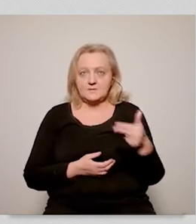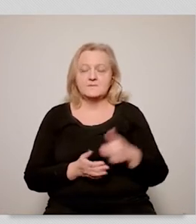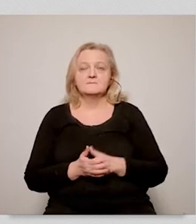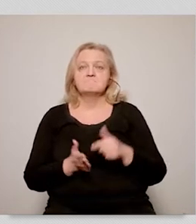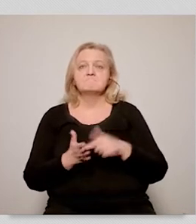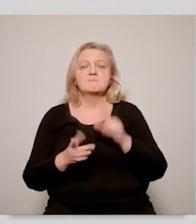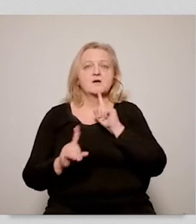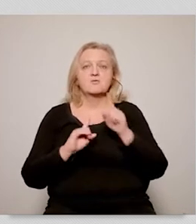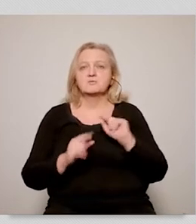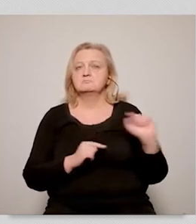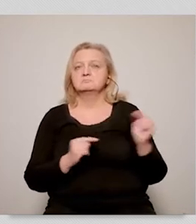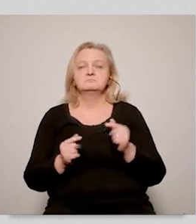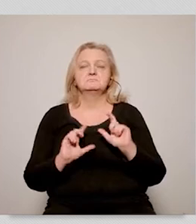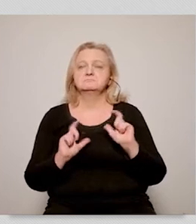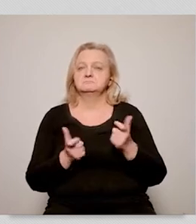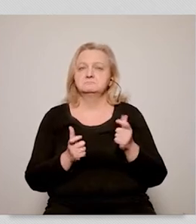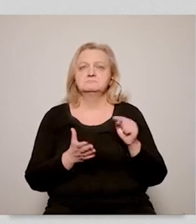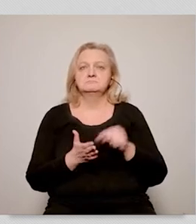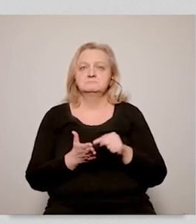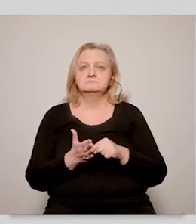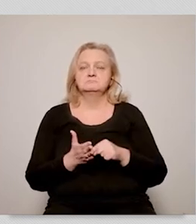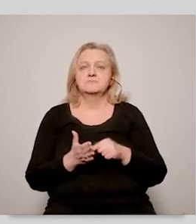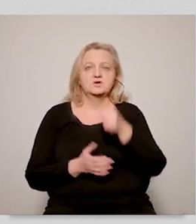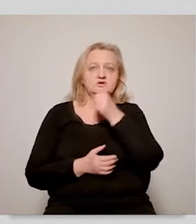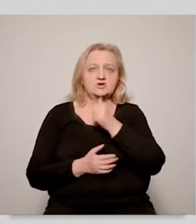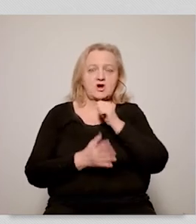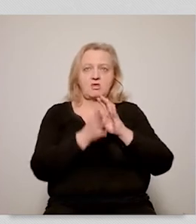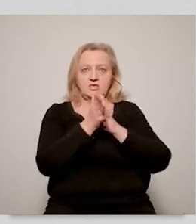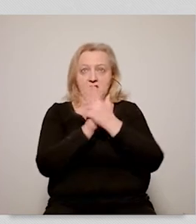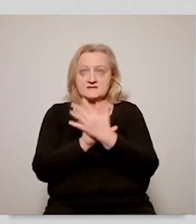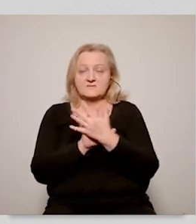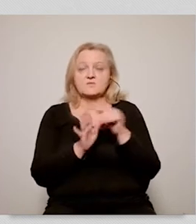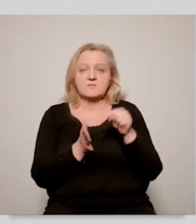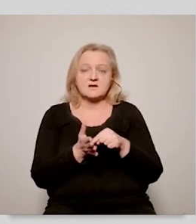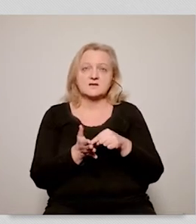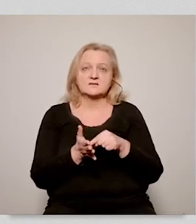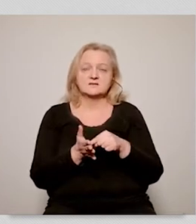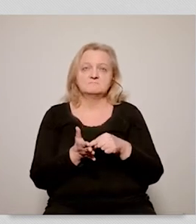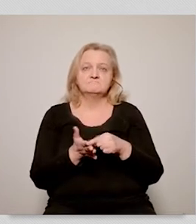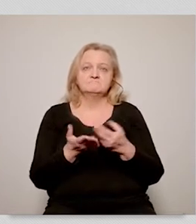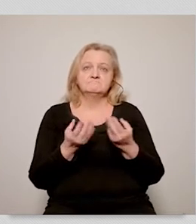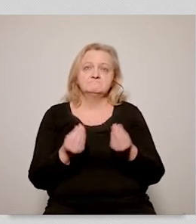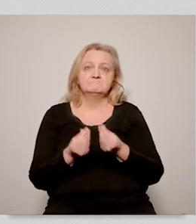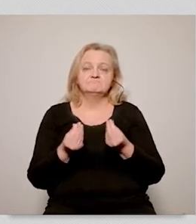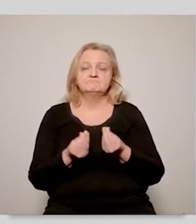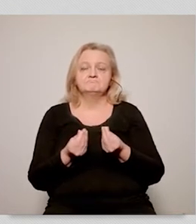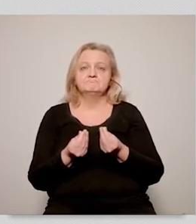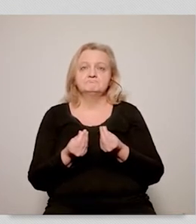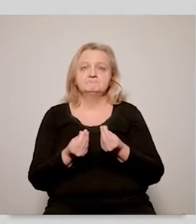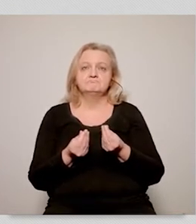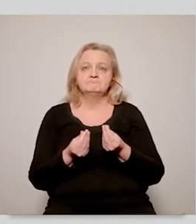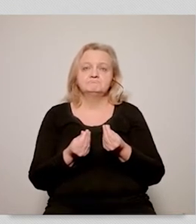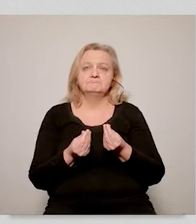first part will focus on Poland and we will be discussing the European Green Deal